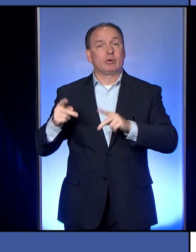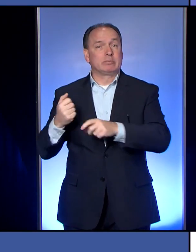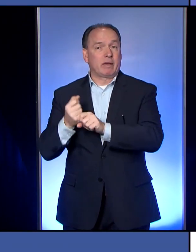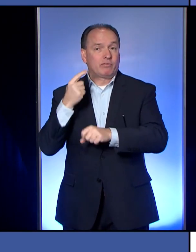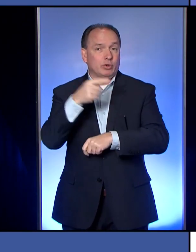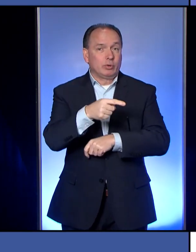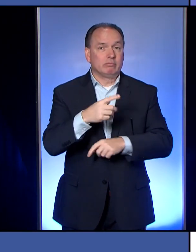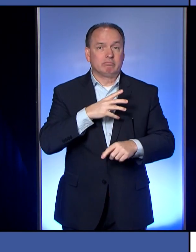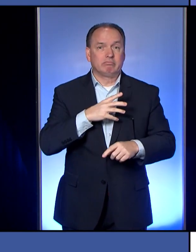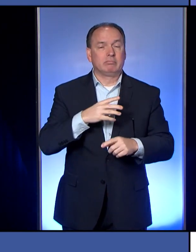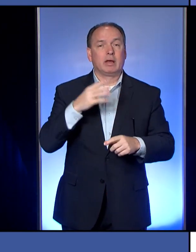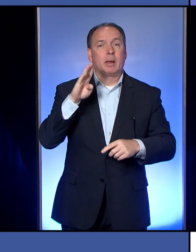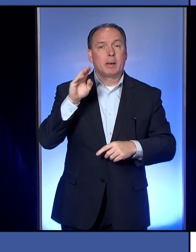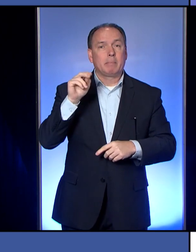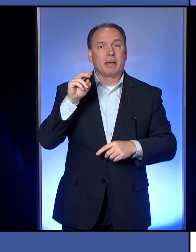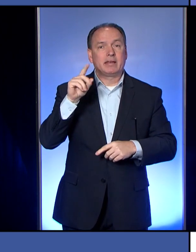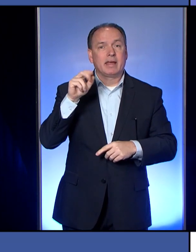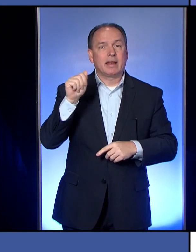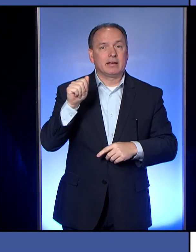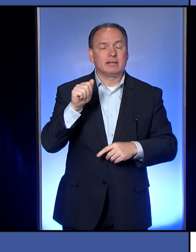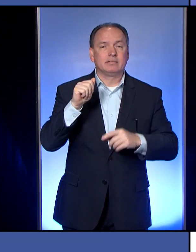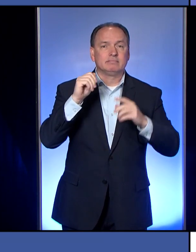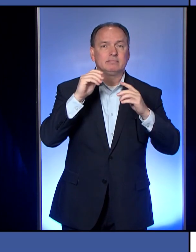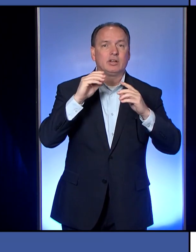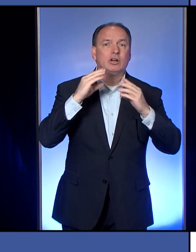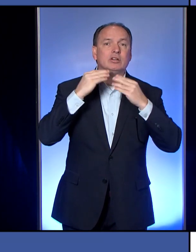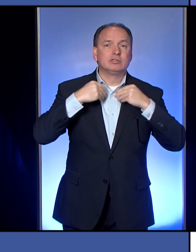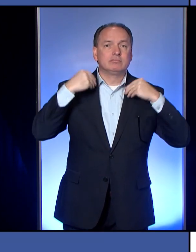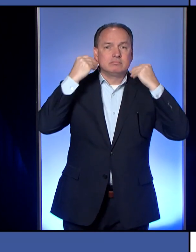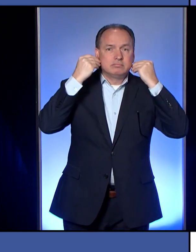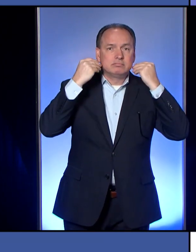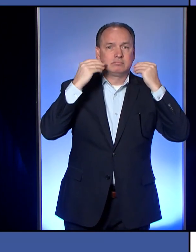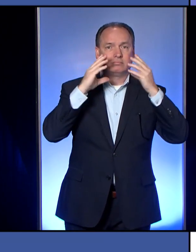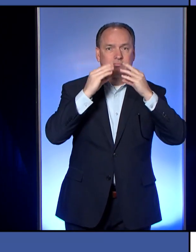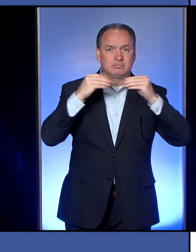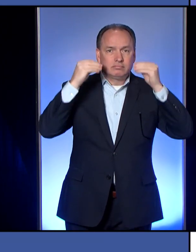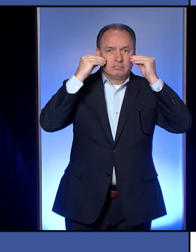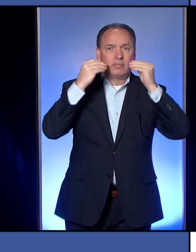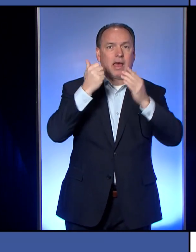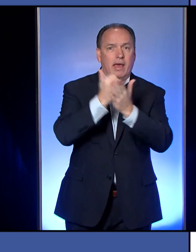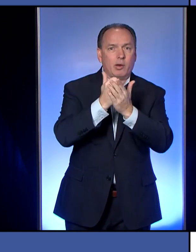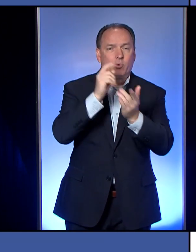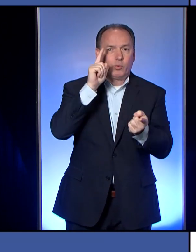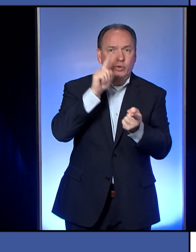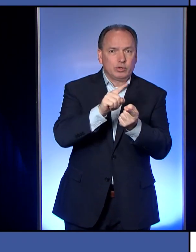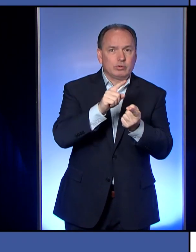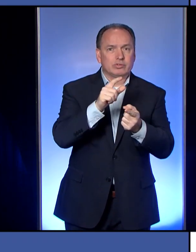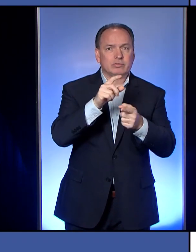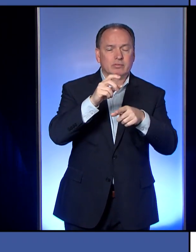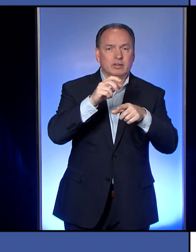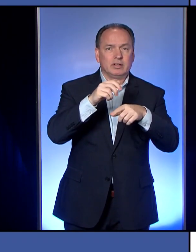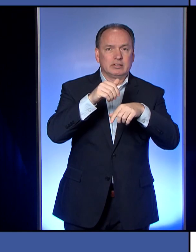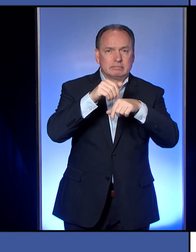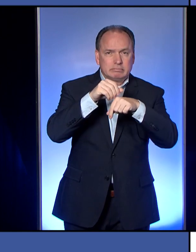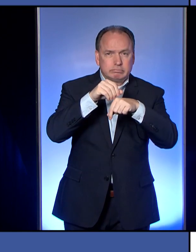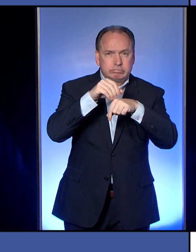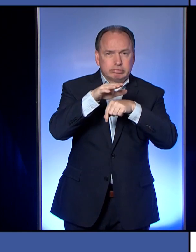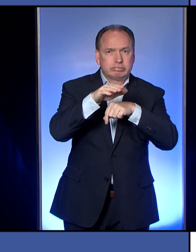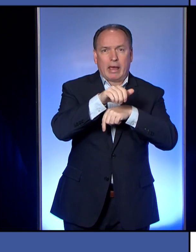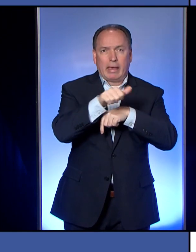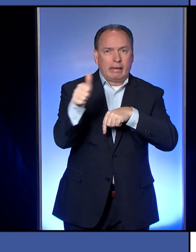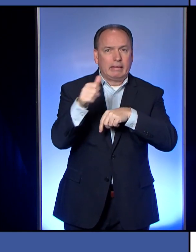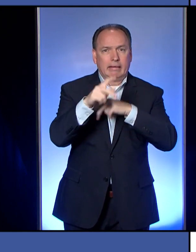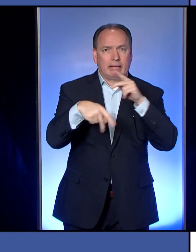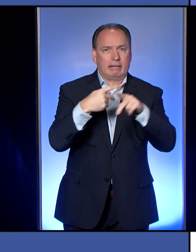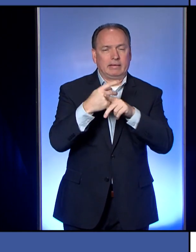Even a bandana or a scarf at least would help to reduce the transfer of any kind of disease